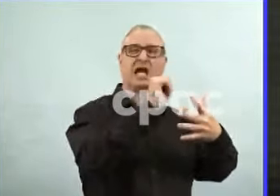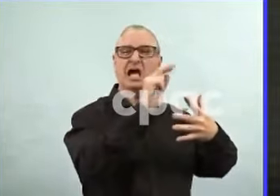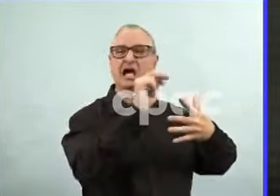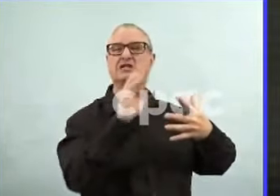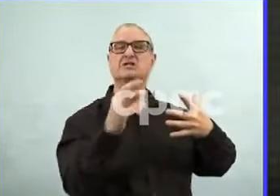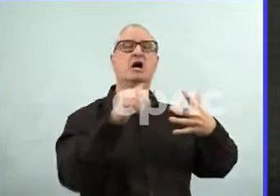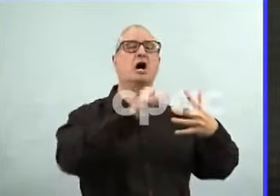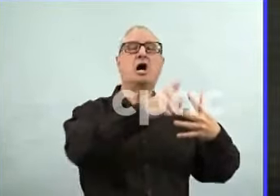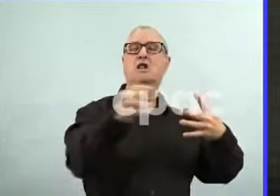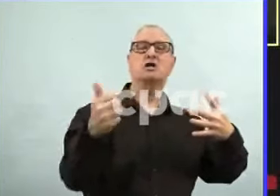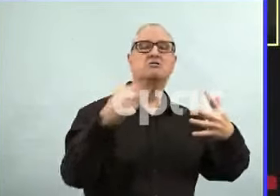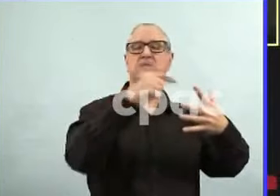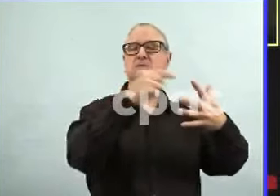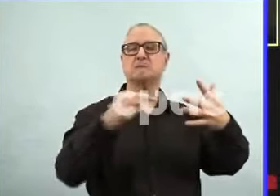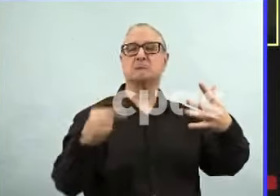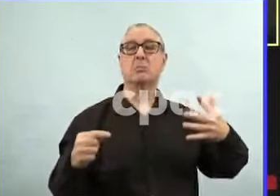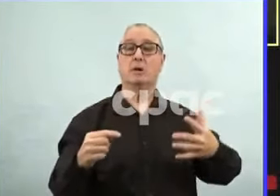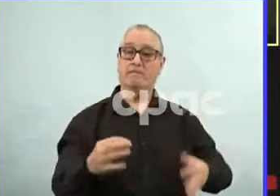important right now.